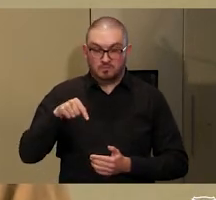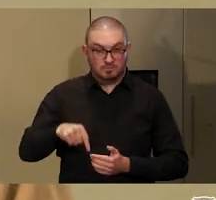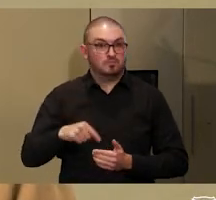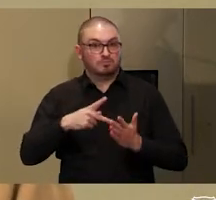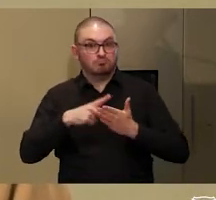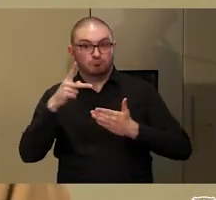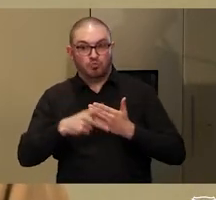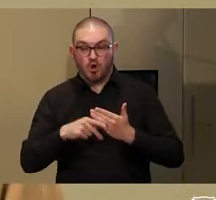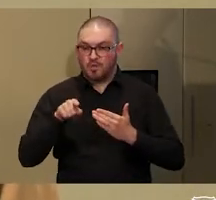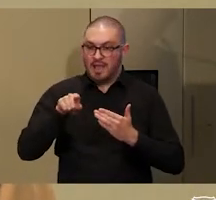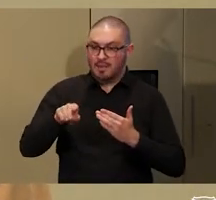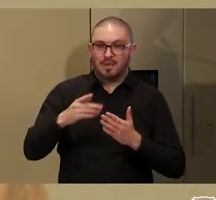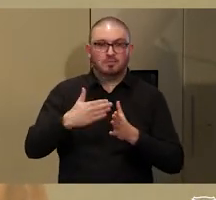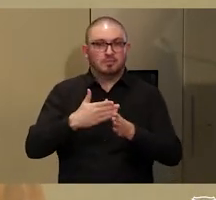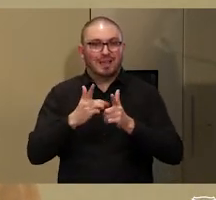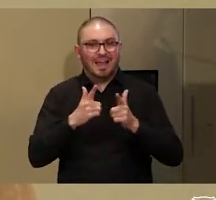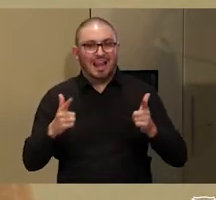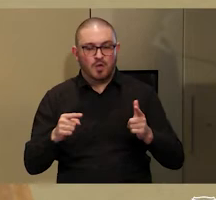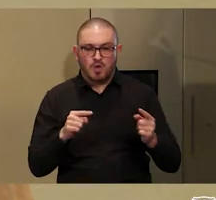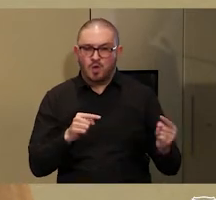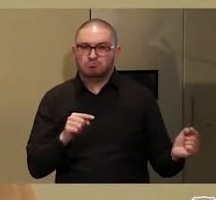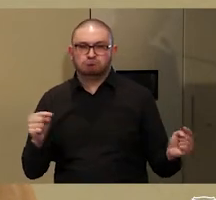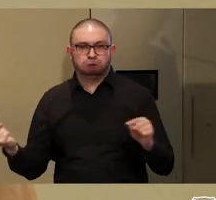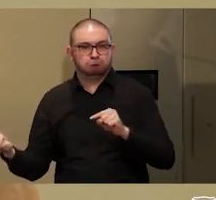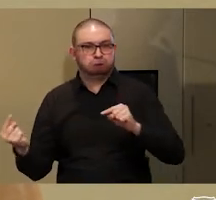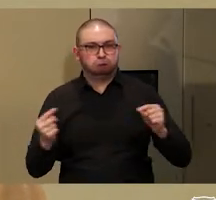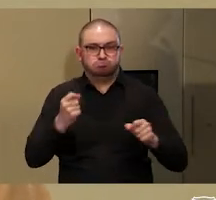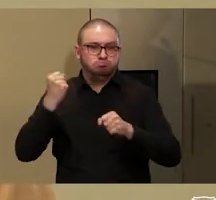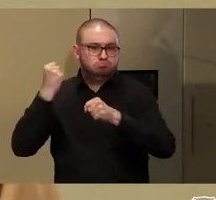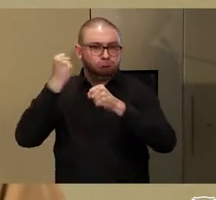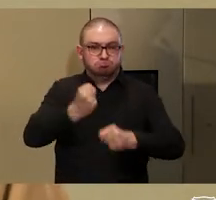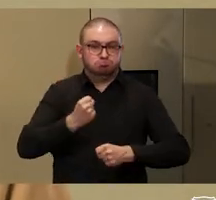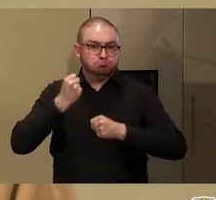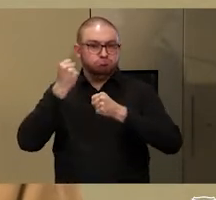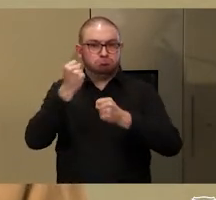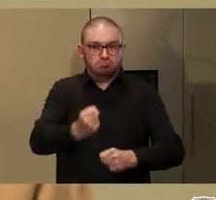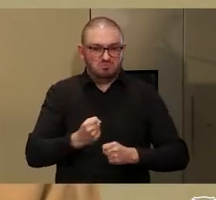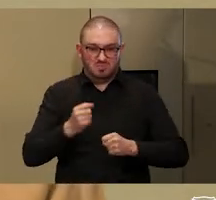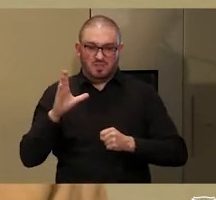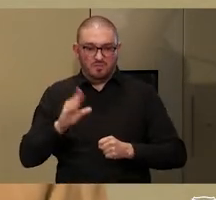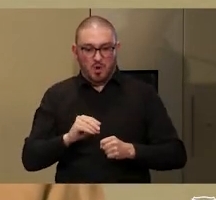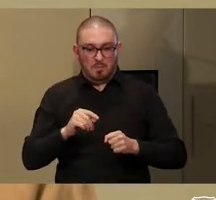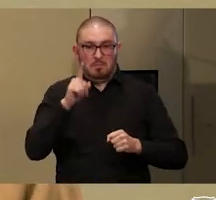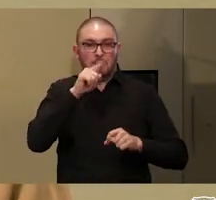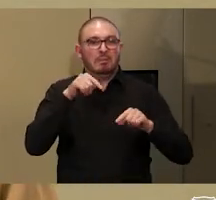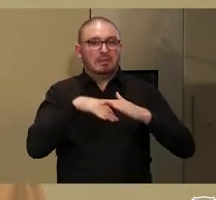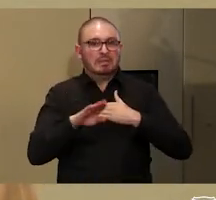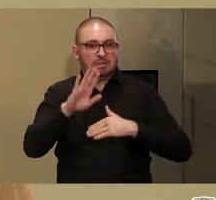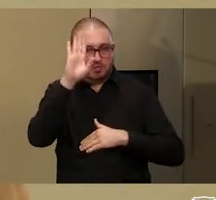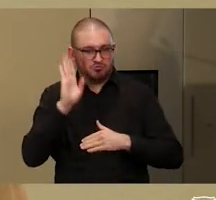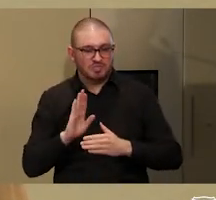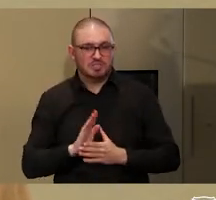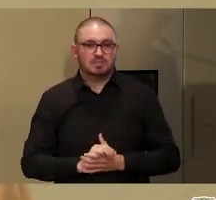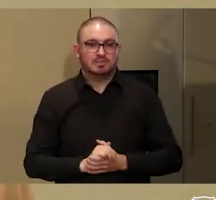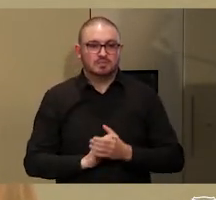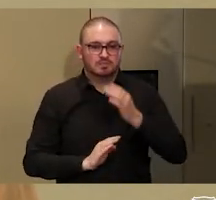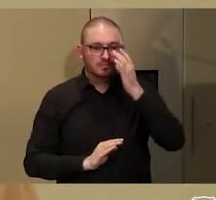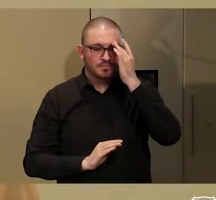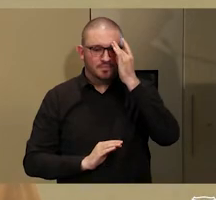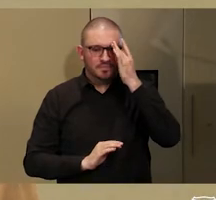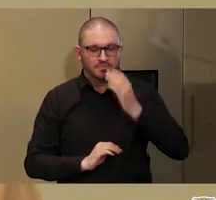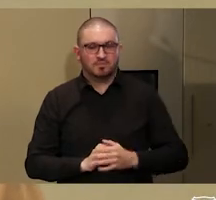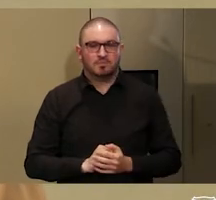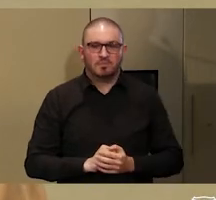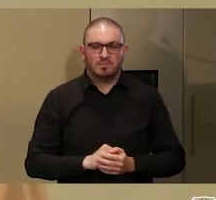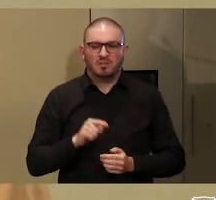debate and quite fierce protests from amongst sections of the population which see it as retarding